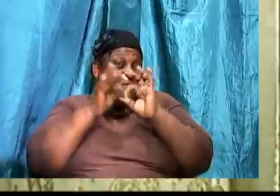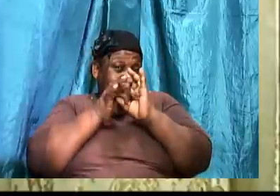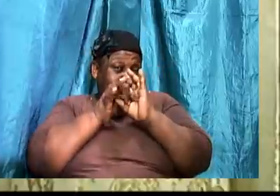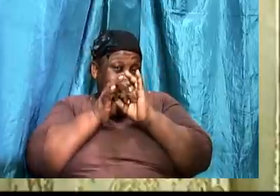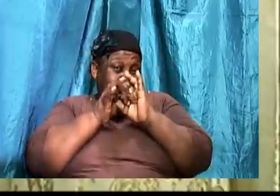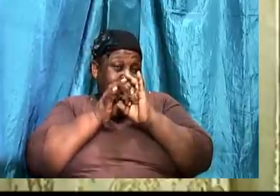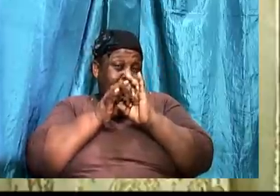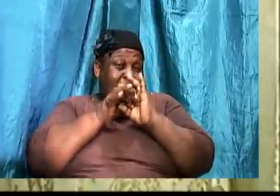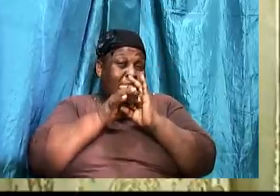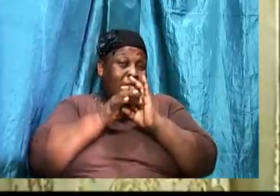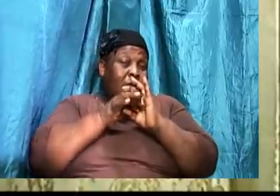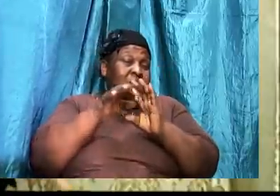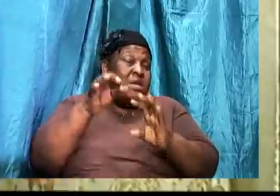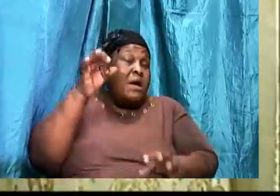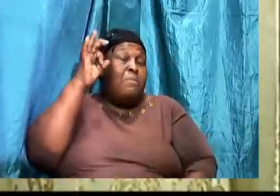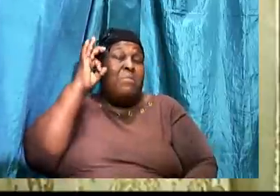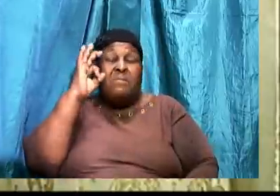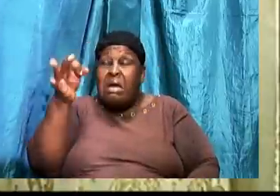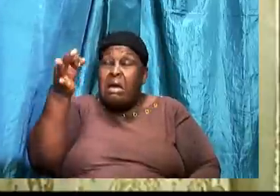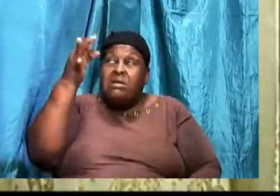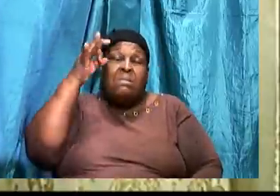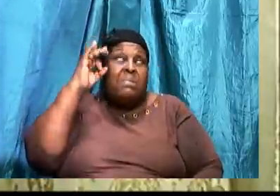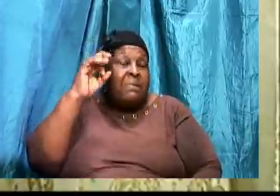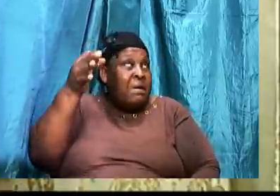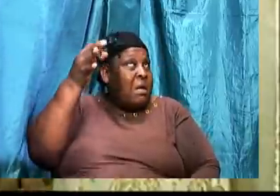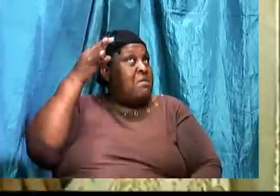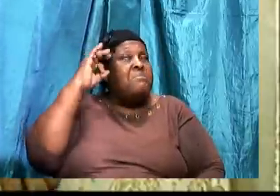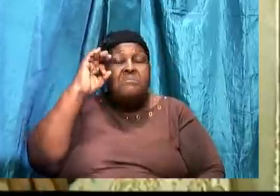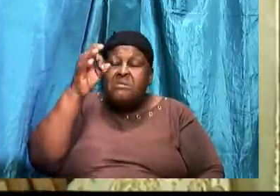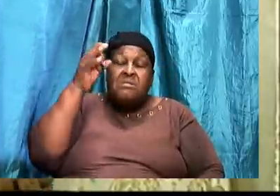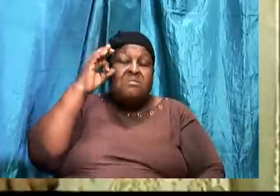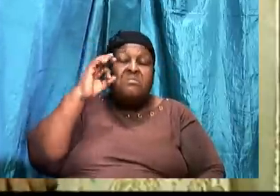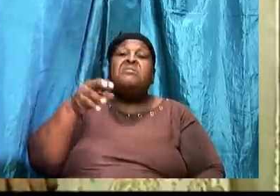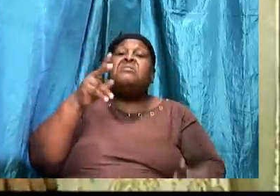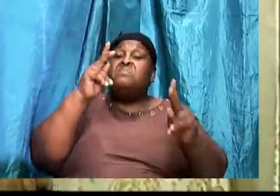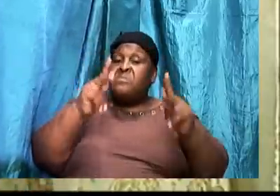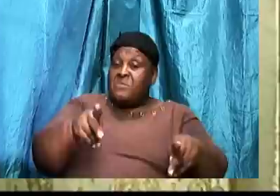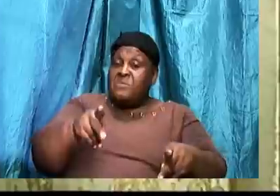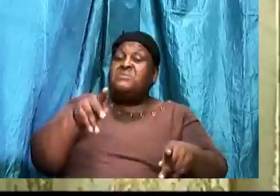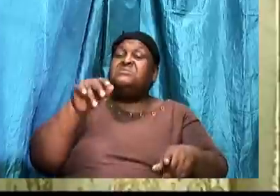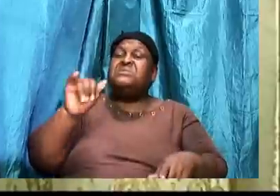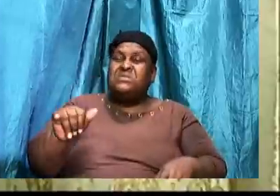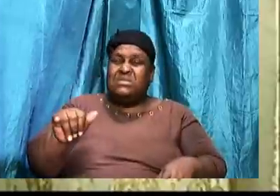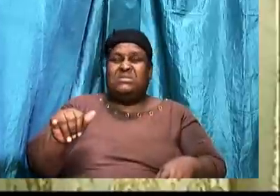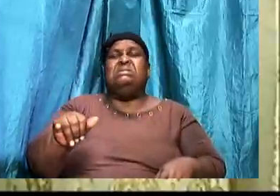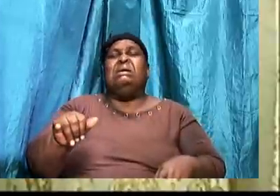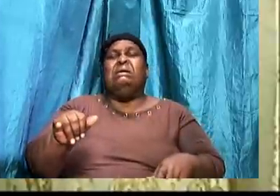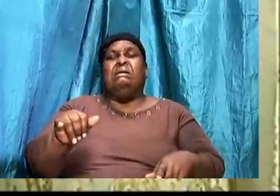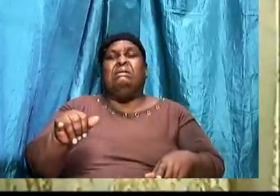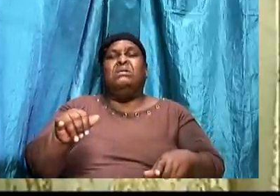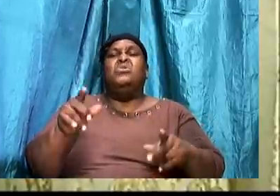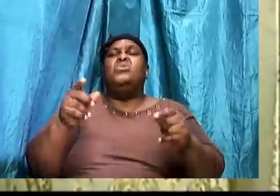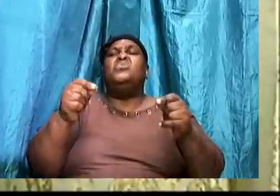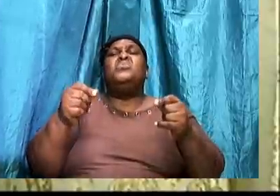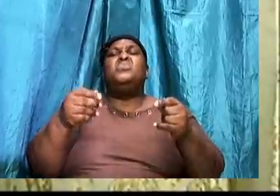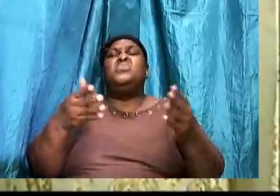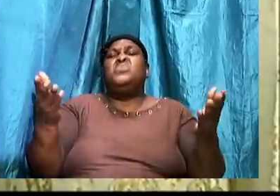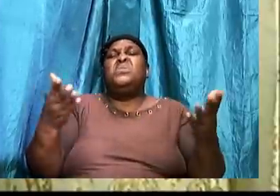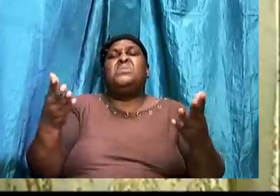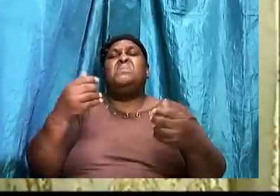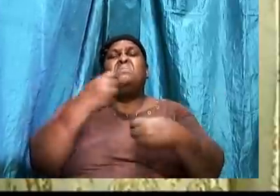We could preach. Till thy kingdom come. The person is still going to do. What they have made up their mind. To do.